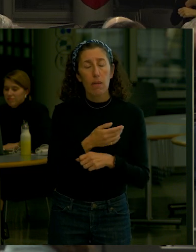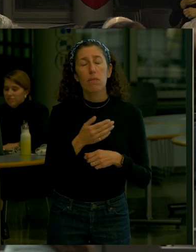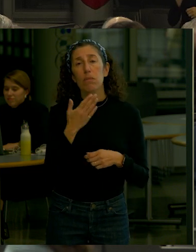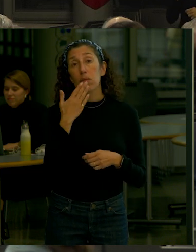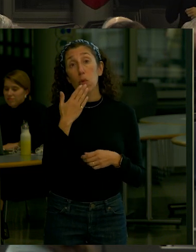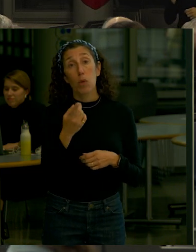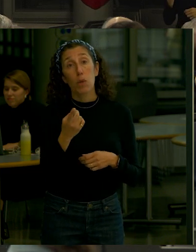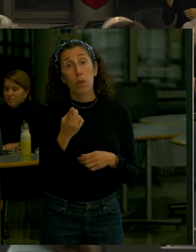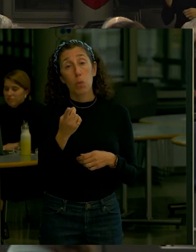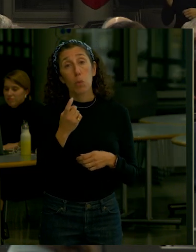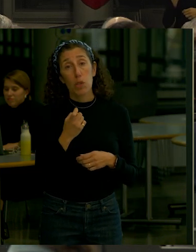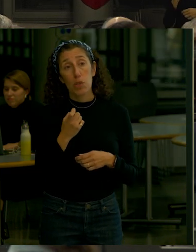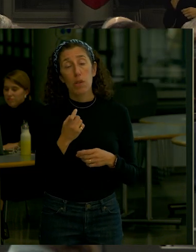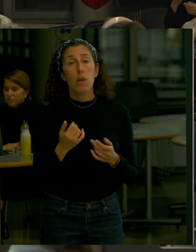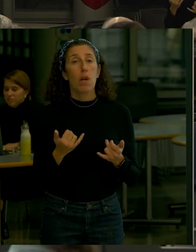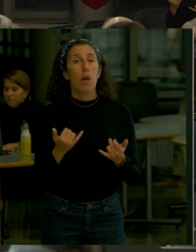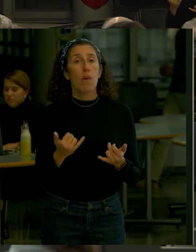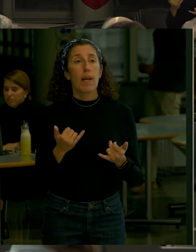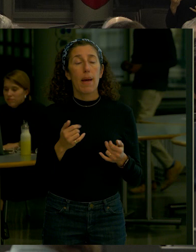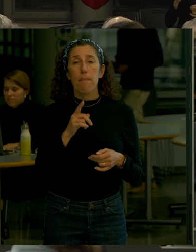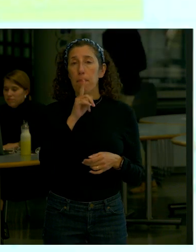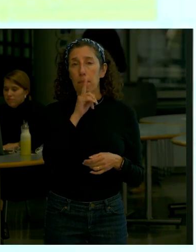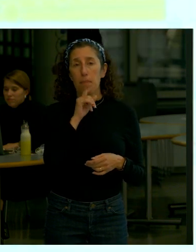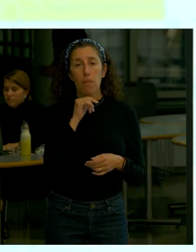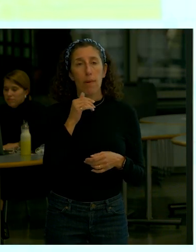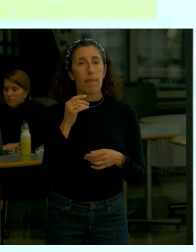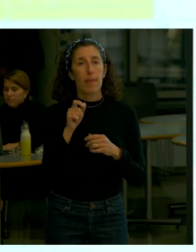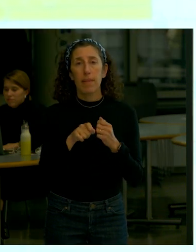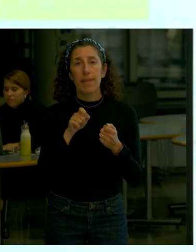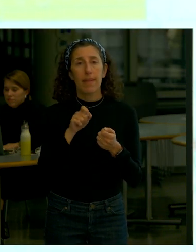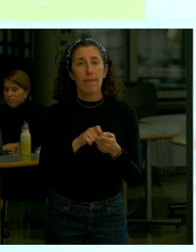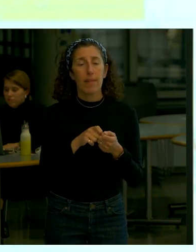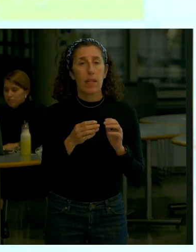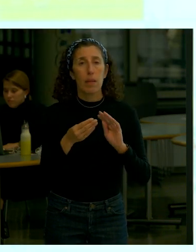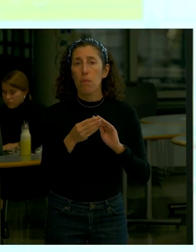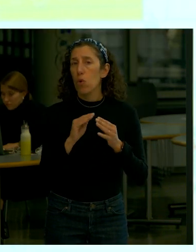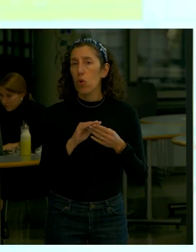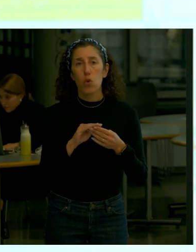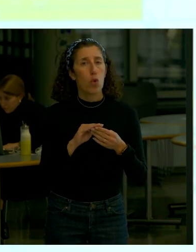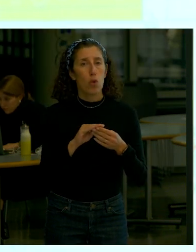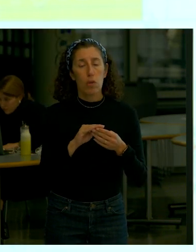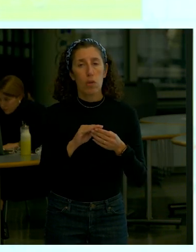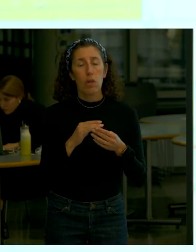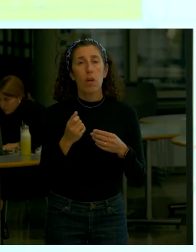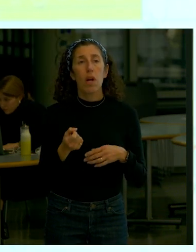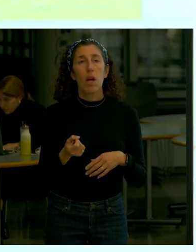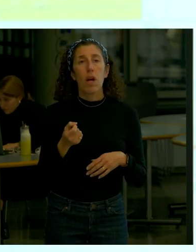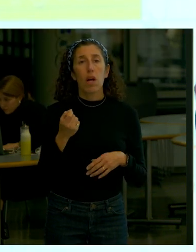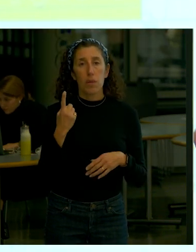we cannot provide an accurate count right now but we recognize that the tree conversation